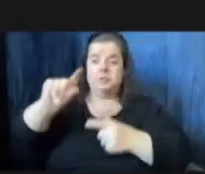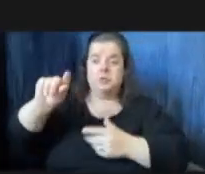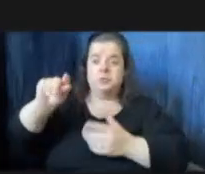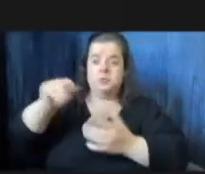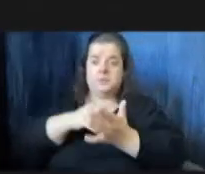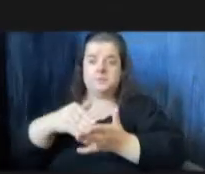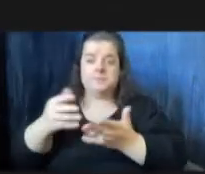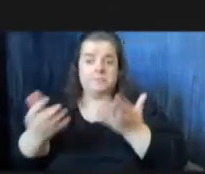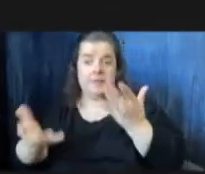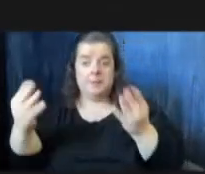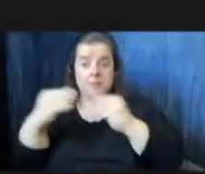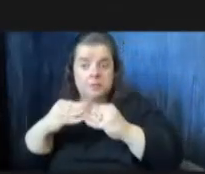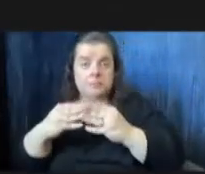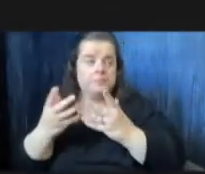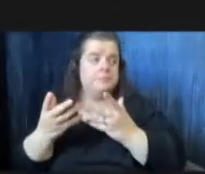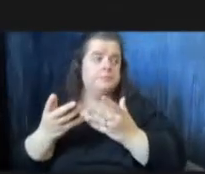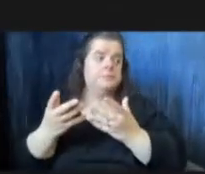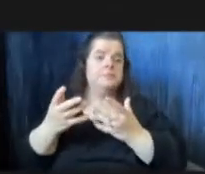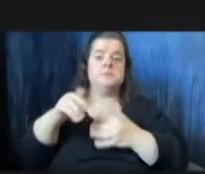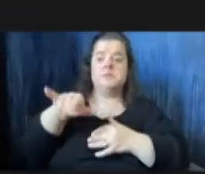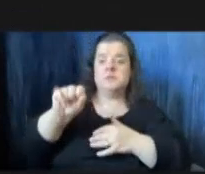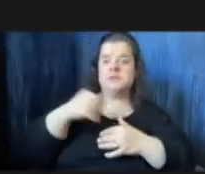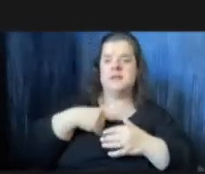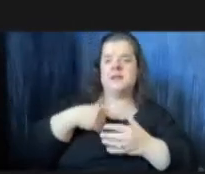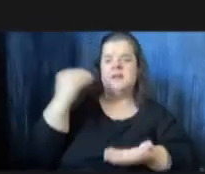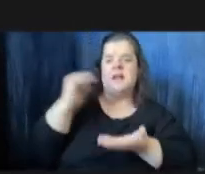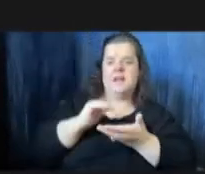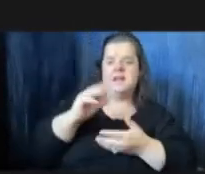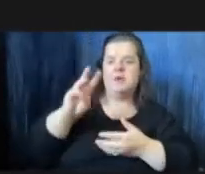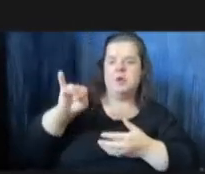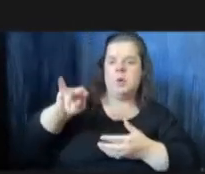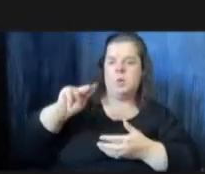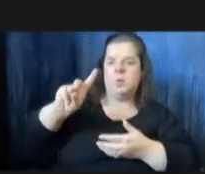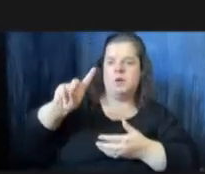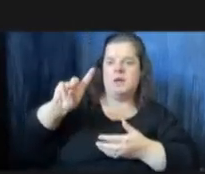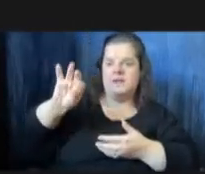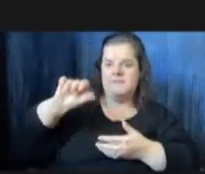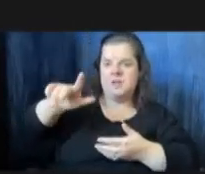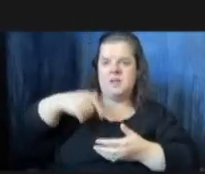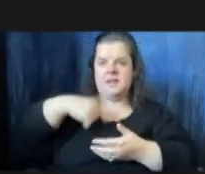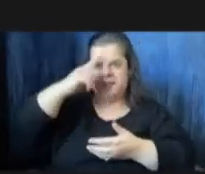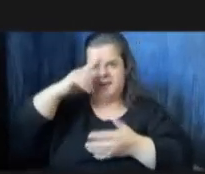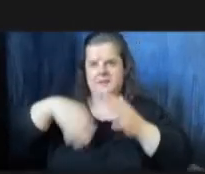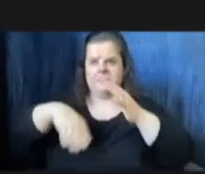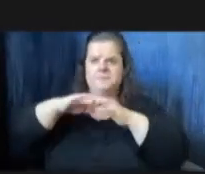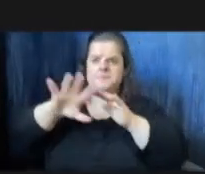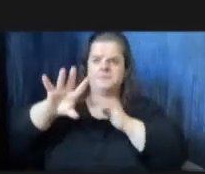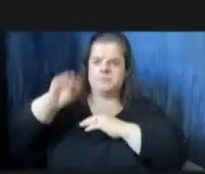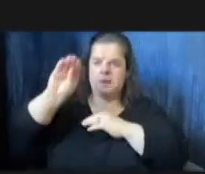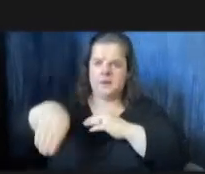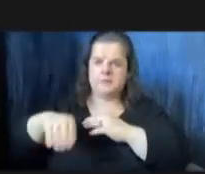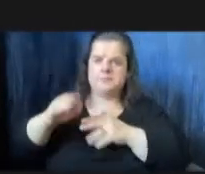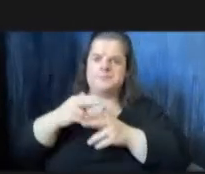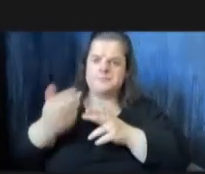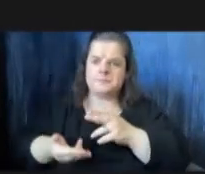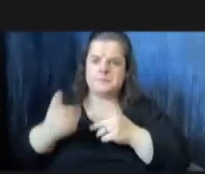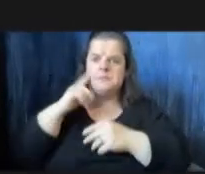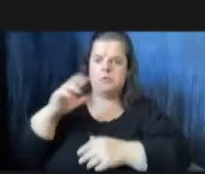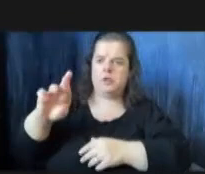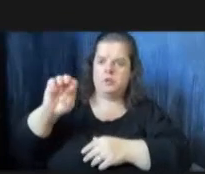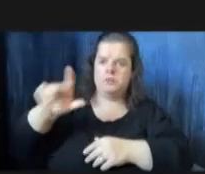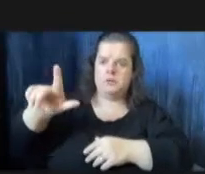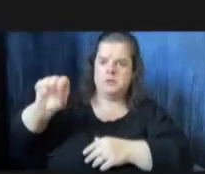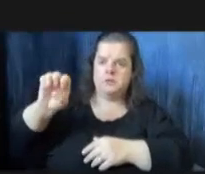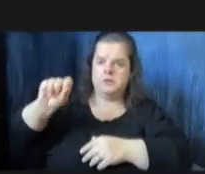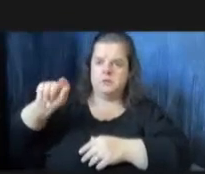even more there there is like anti-windfall stipulation so i think we're capped at like a five percent increase on real estate taxes but that again that's i